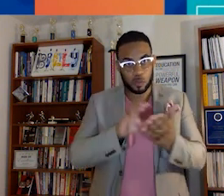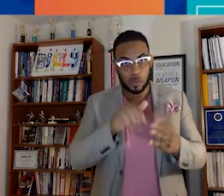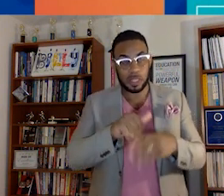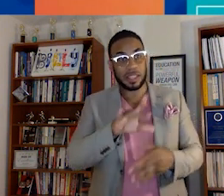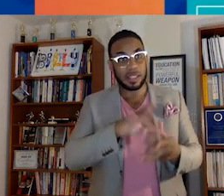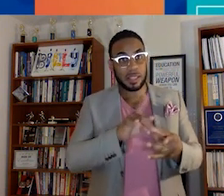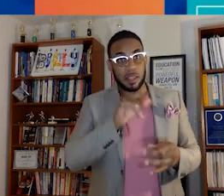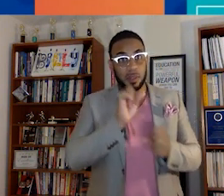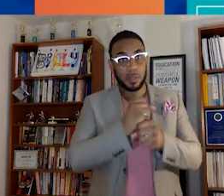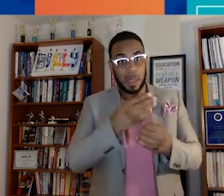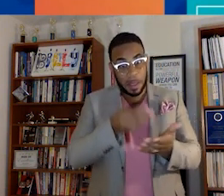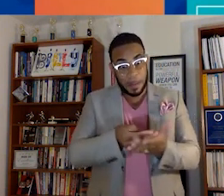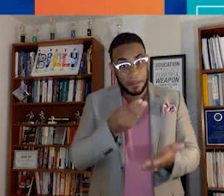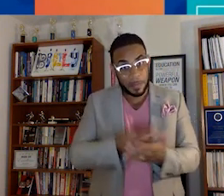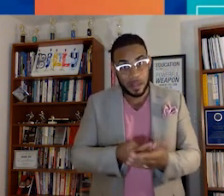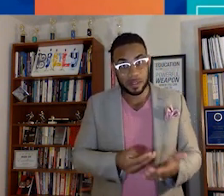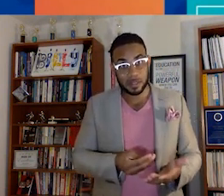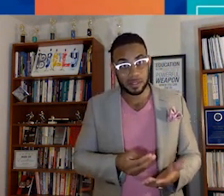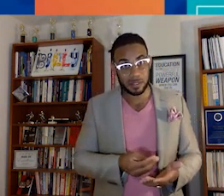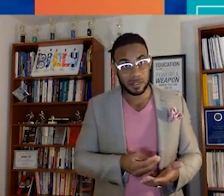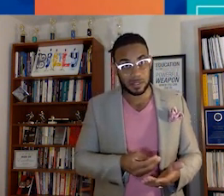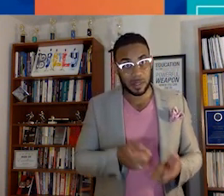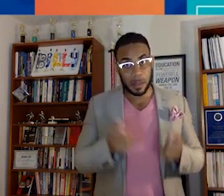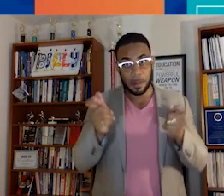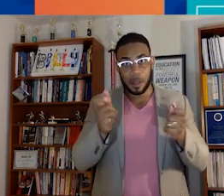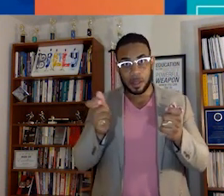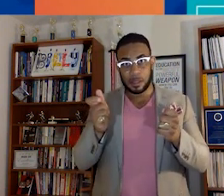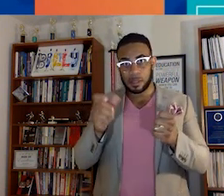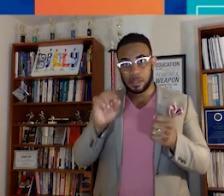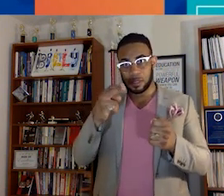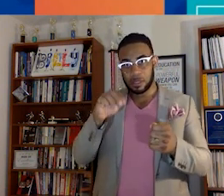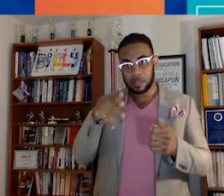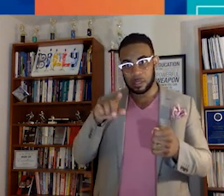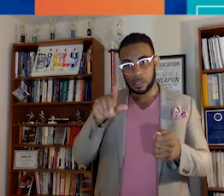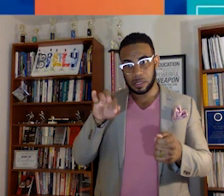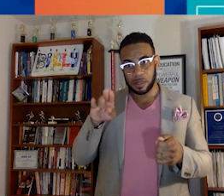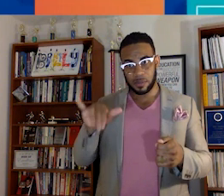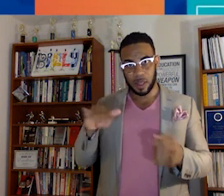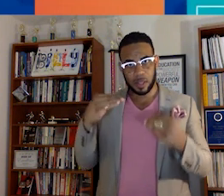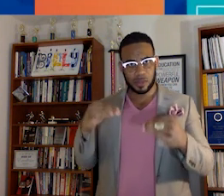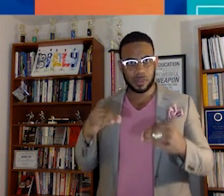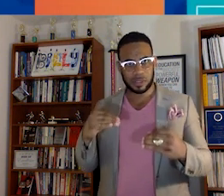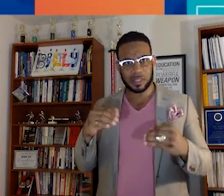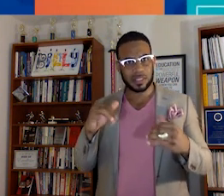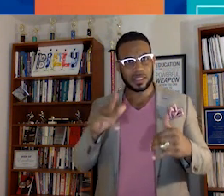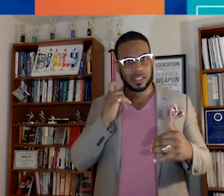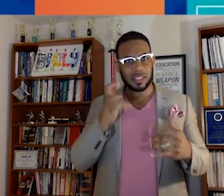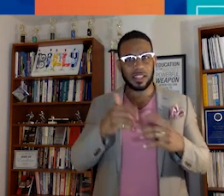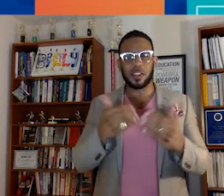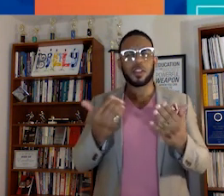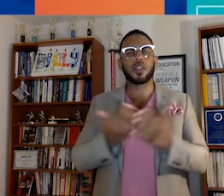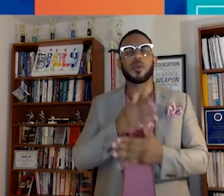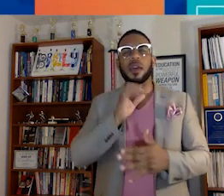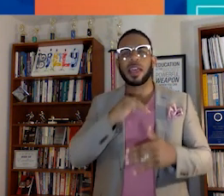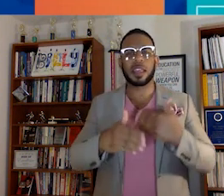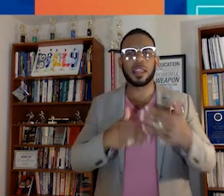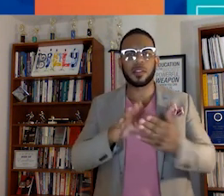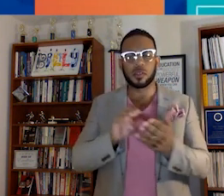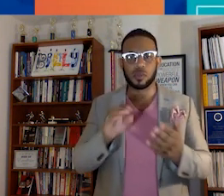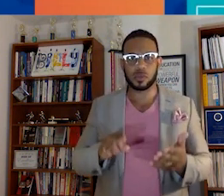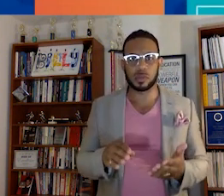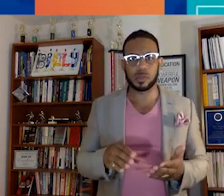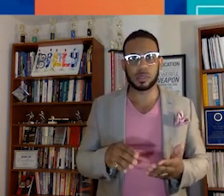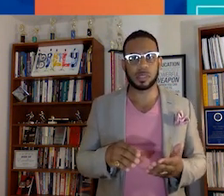and he says he was making money managing a Shopify store. So this is kind of the new age of students